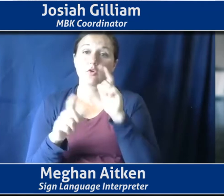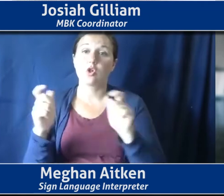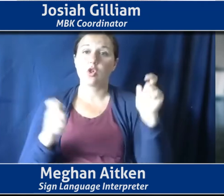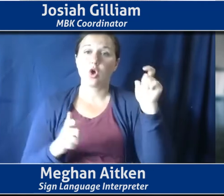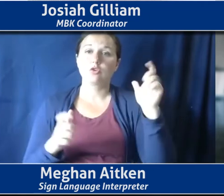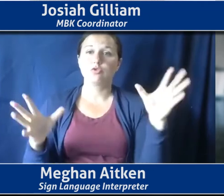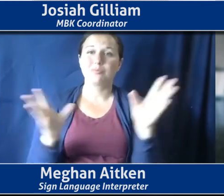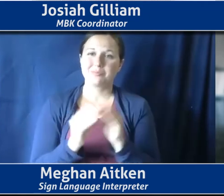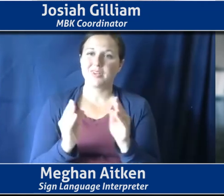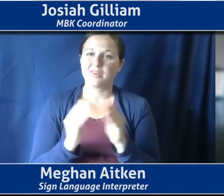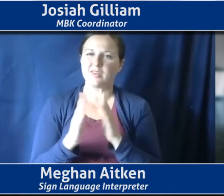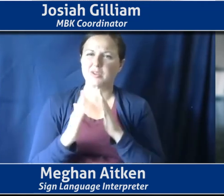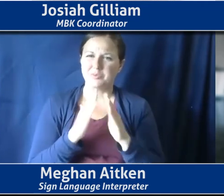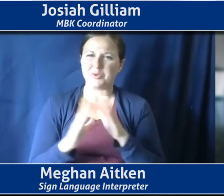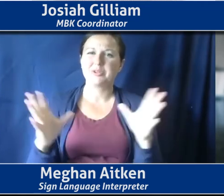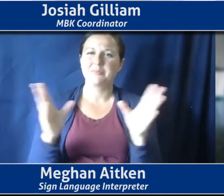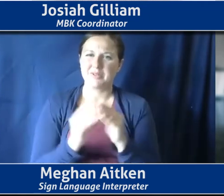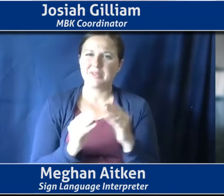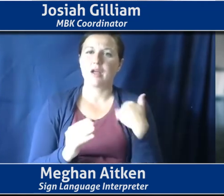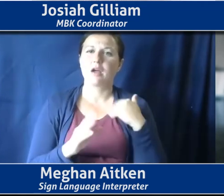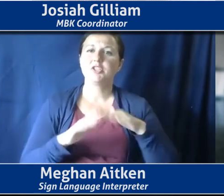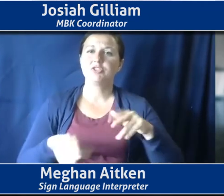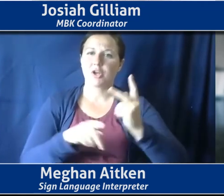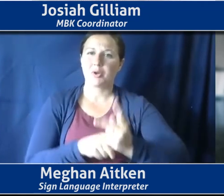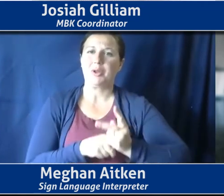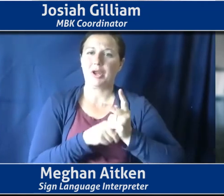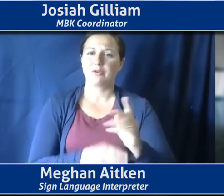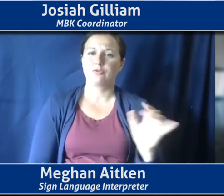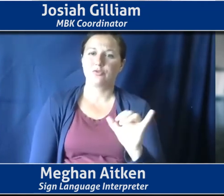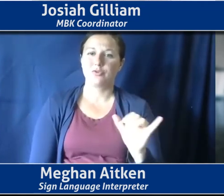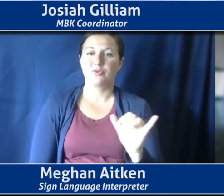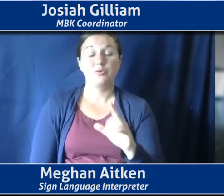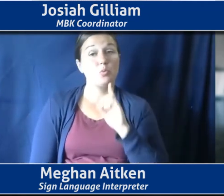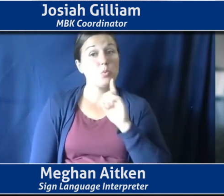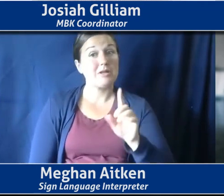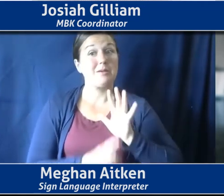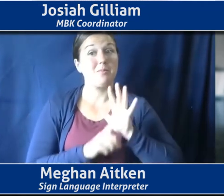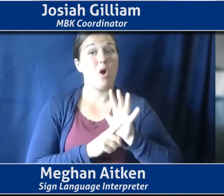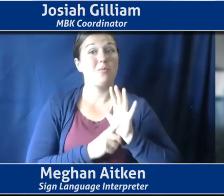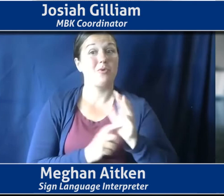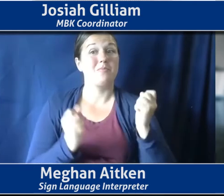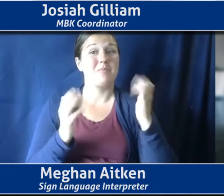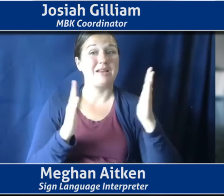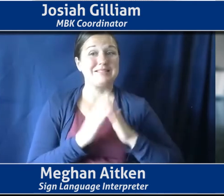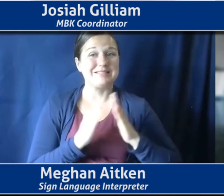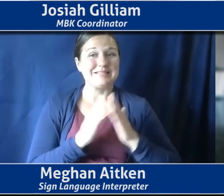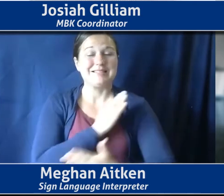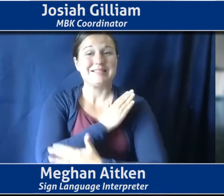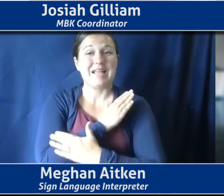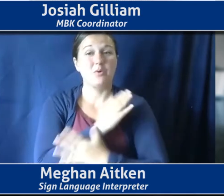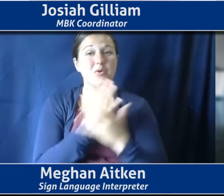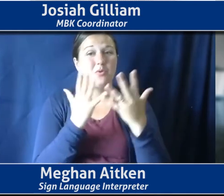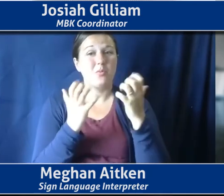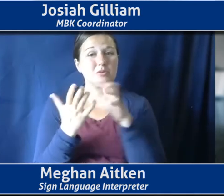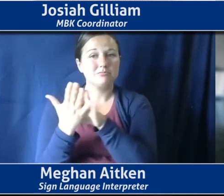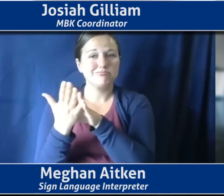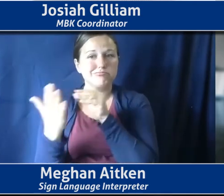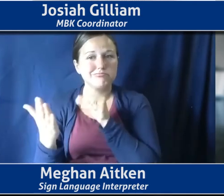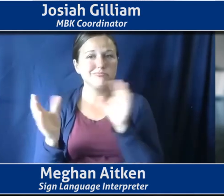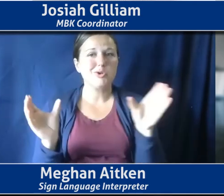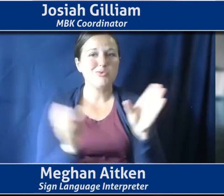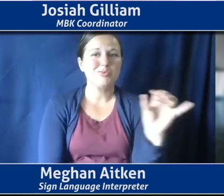And that's been something that's been extremely popular. Um, we've been contacted by lots of other cities and counties who want to do something similar. Um,